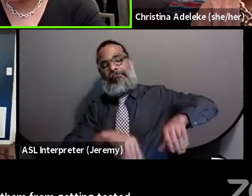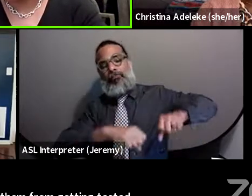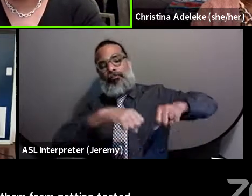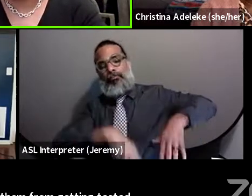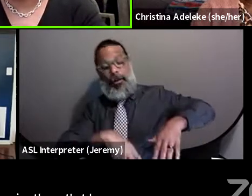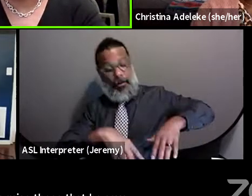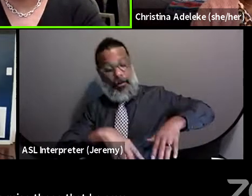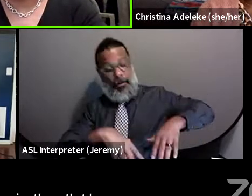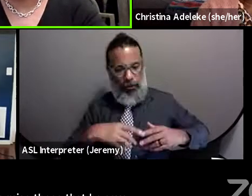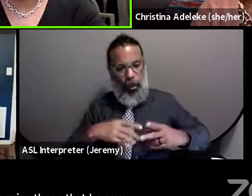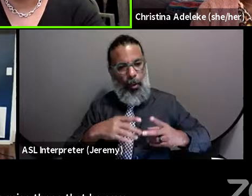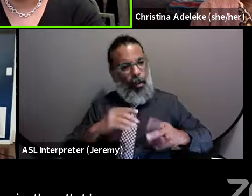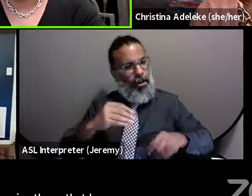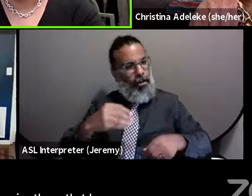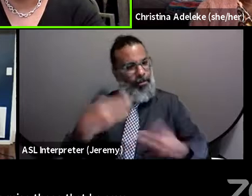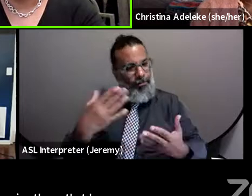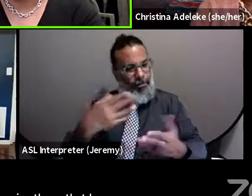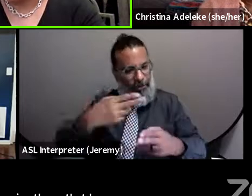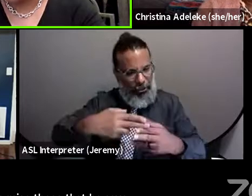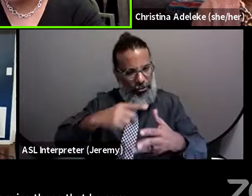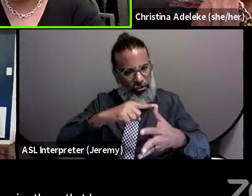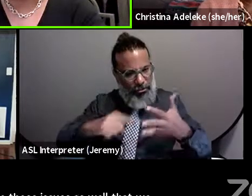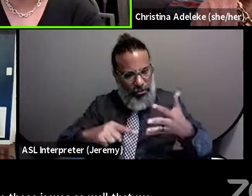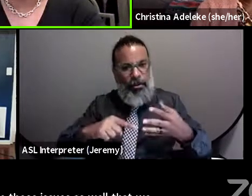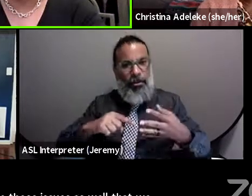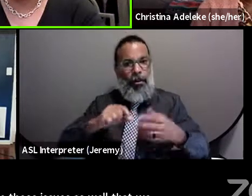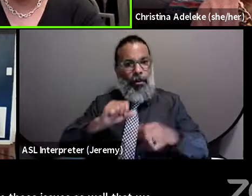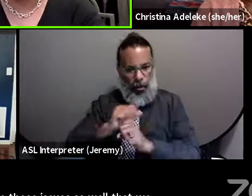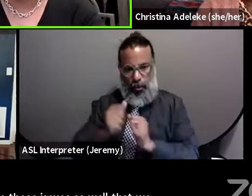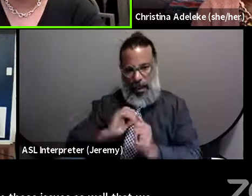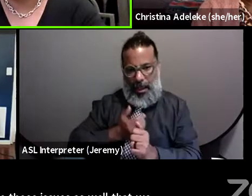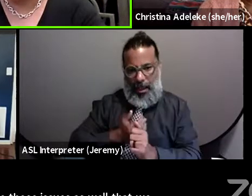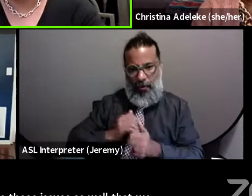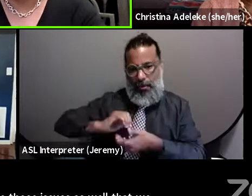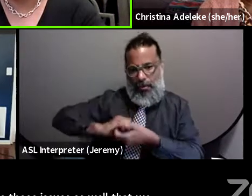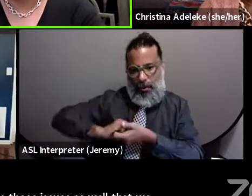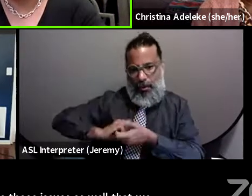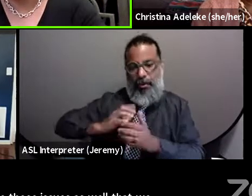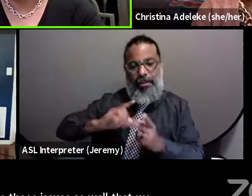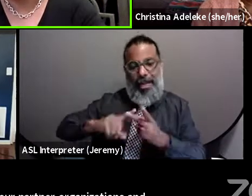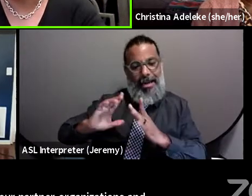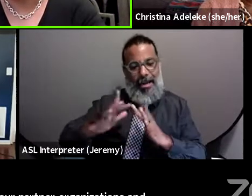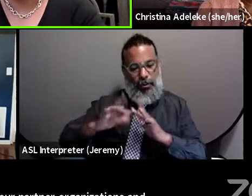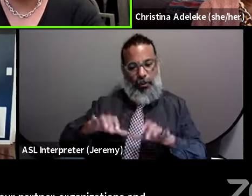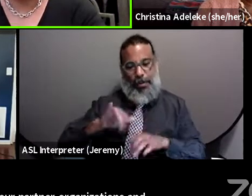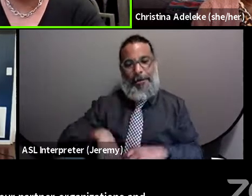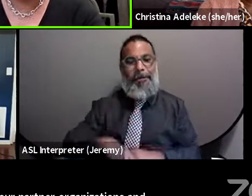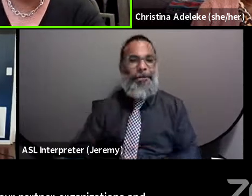issues as well that we, um, you know, work with our partner organizations and networks in Mississippi.